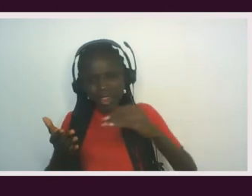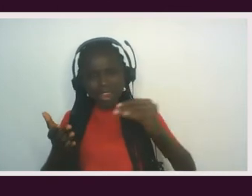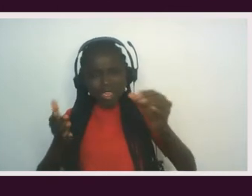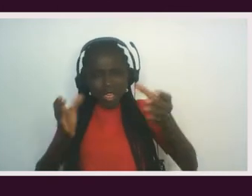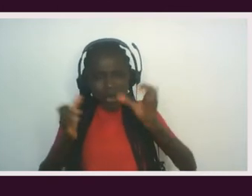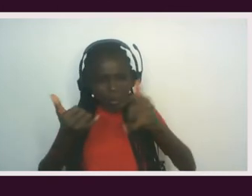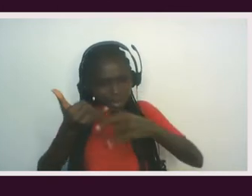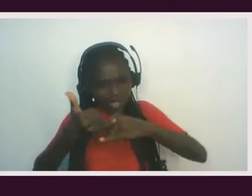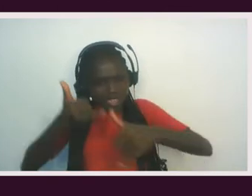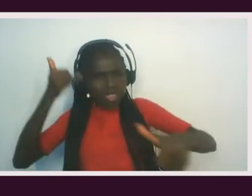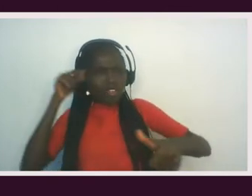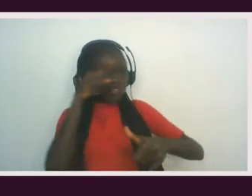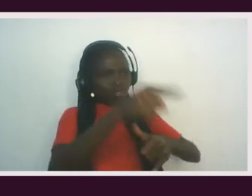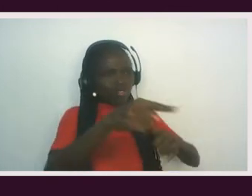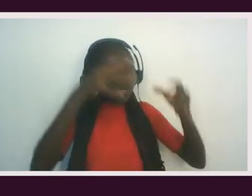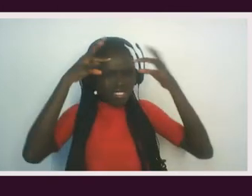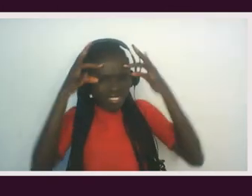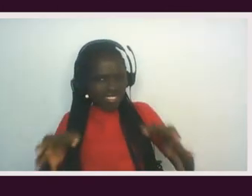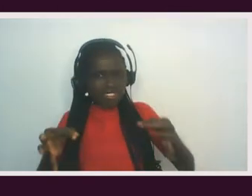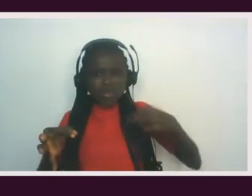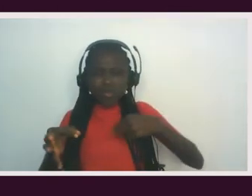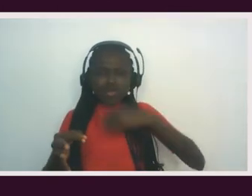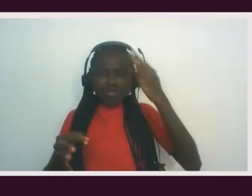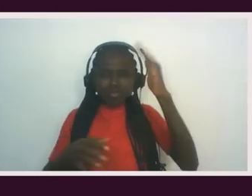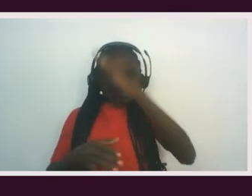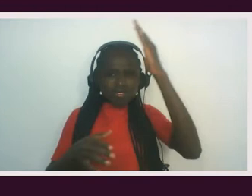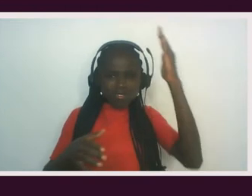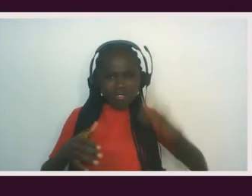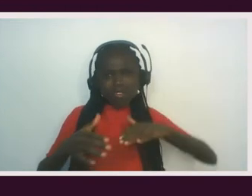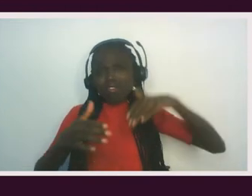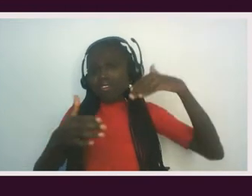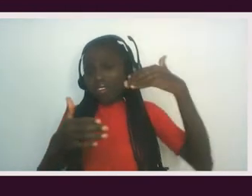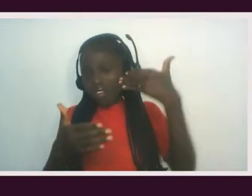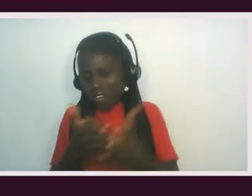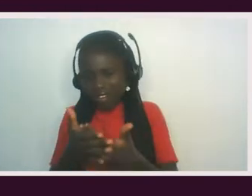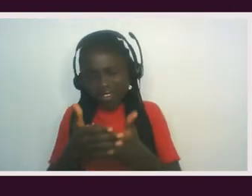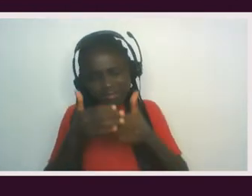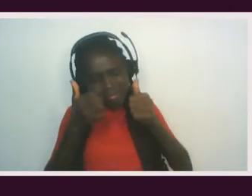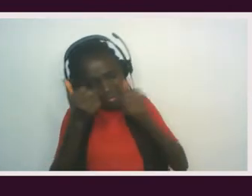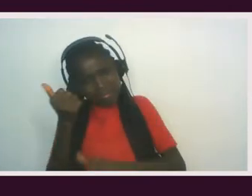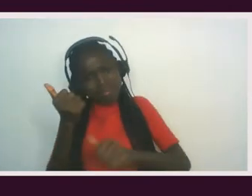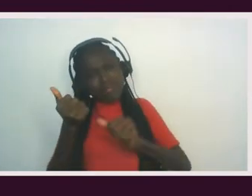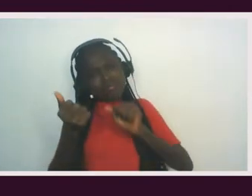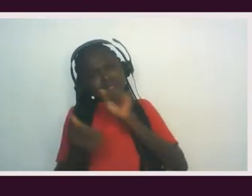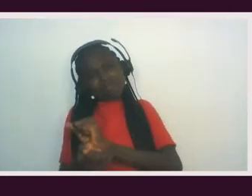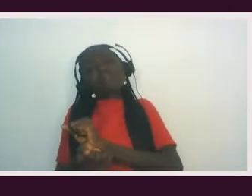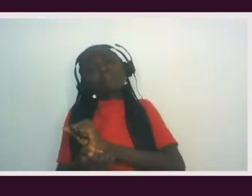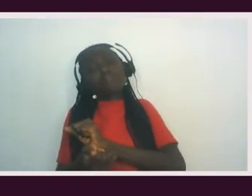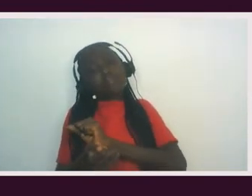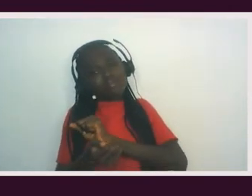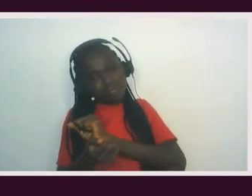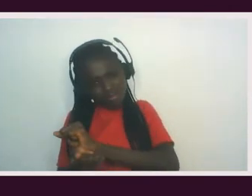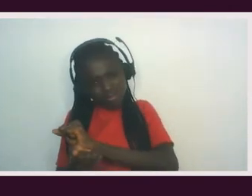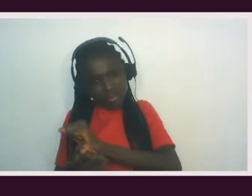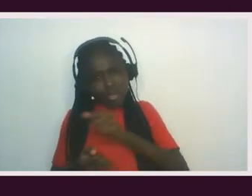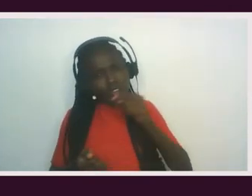metrics that you set because you know we will never arrive. We are under a spell. You don't